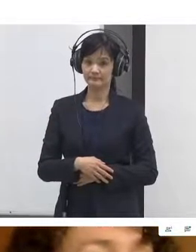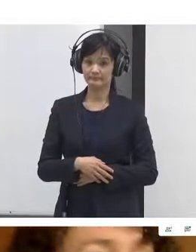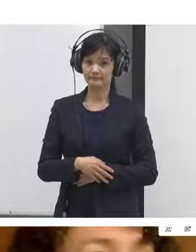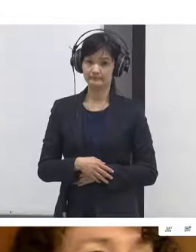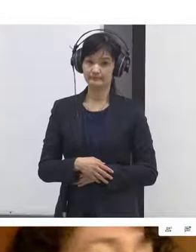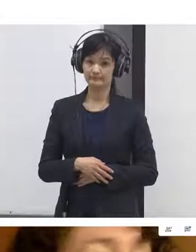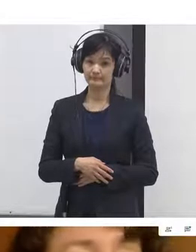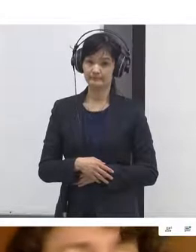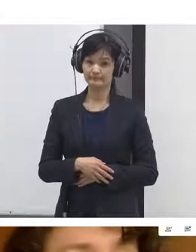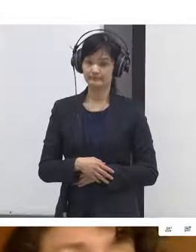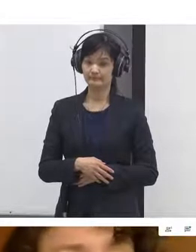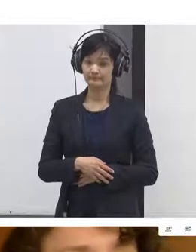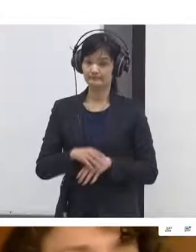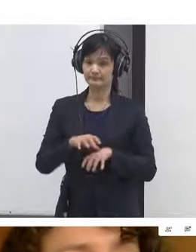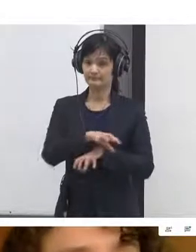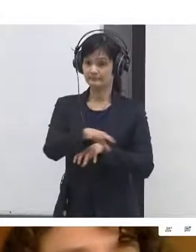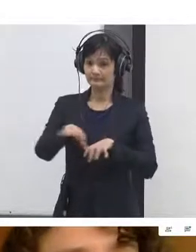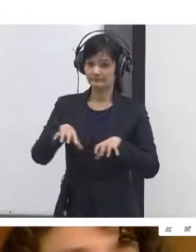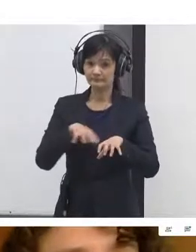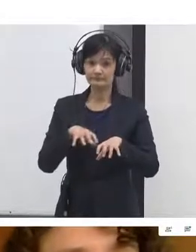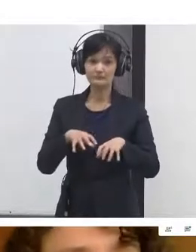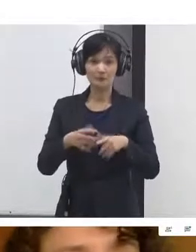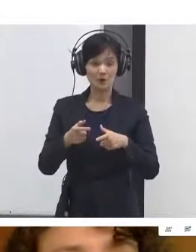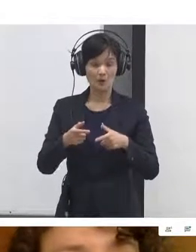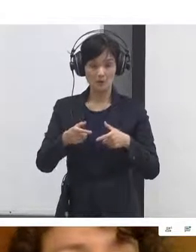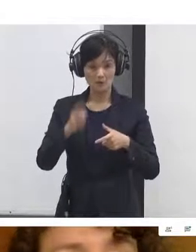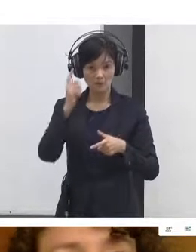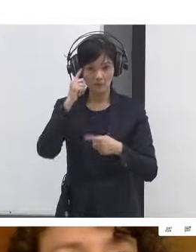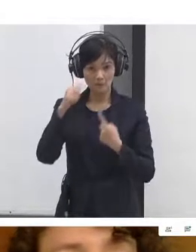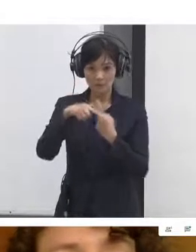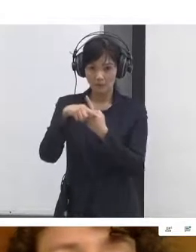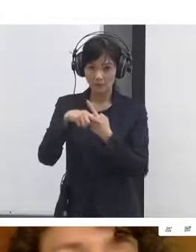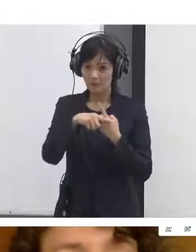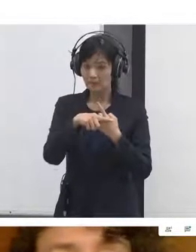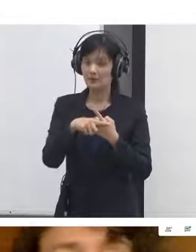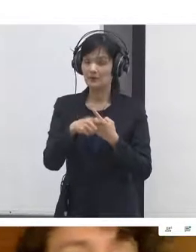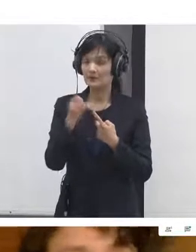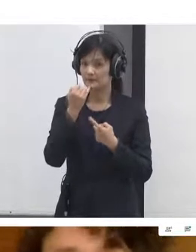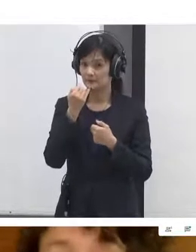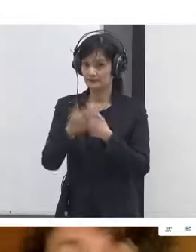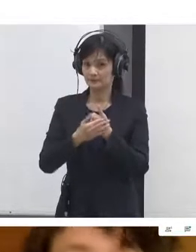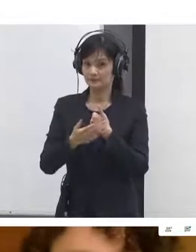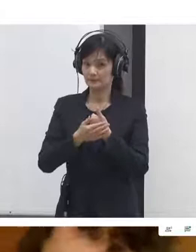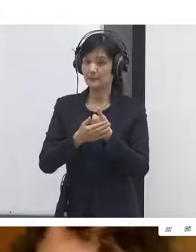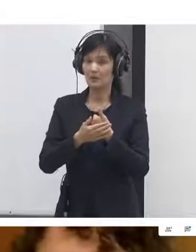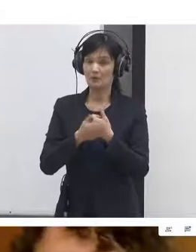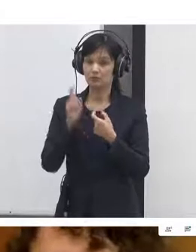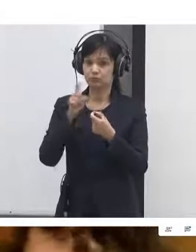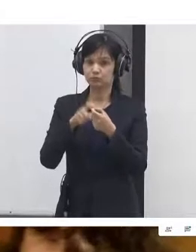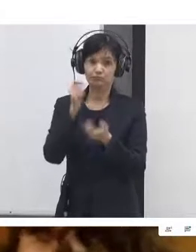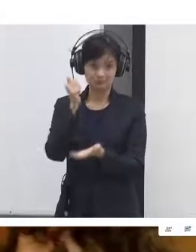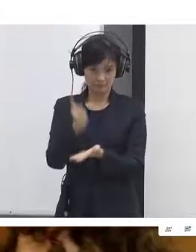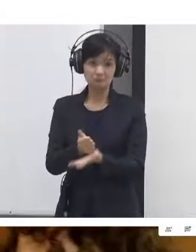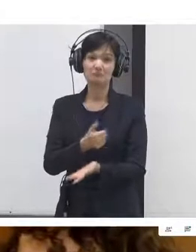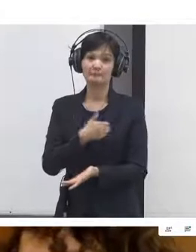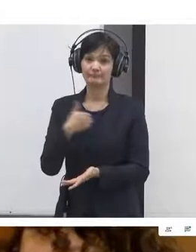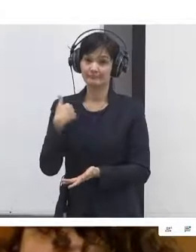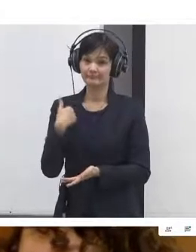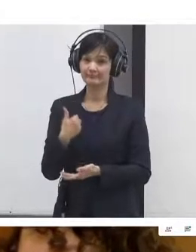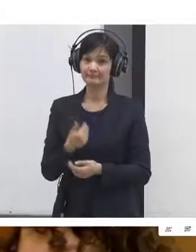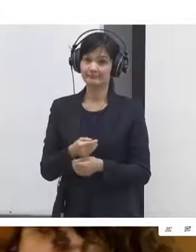and large open source communities may be familiar with evolving norms for moderation